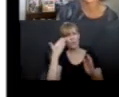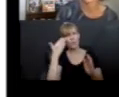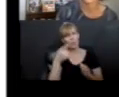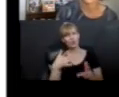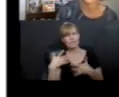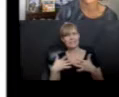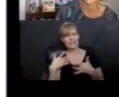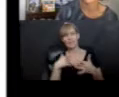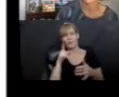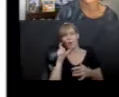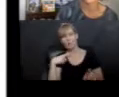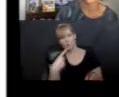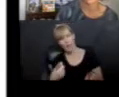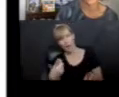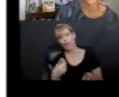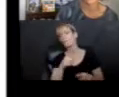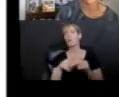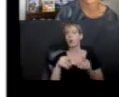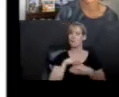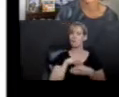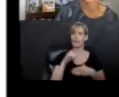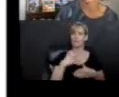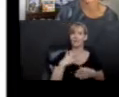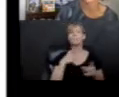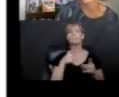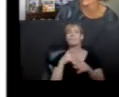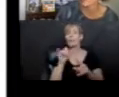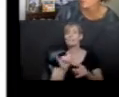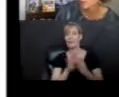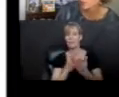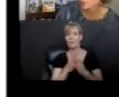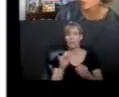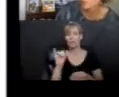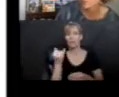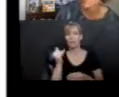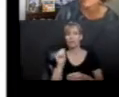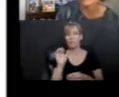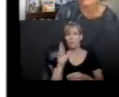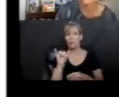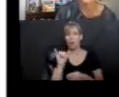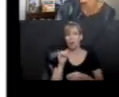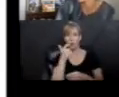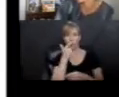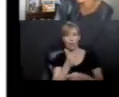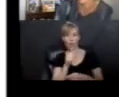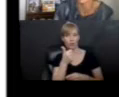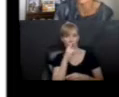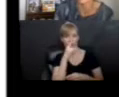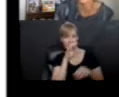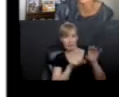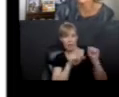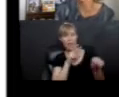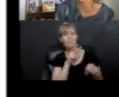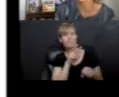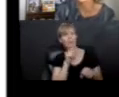feelings feel a different way. So here's from Jabari jumps again. Jabari, watch the other kids climb the long ladder. Looks easy, Jabari